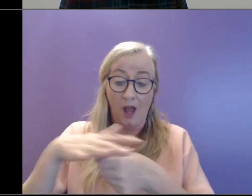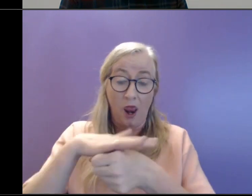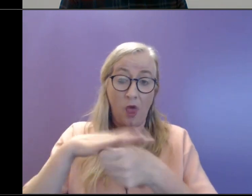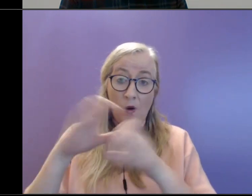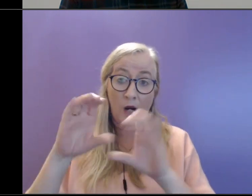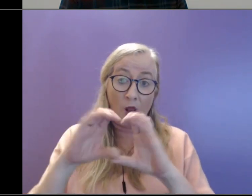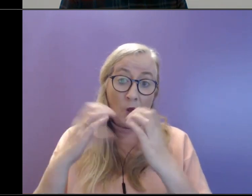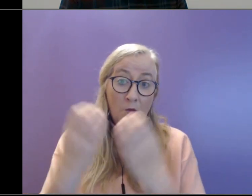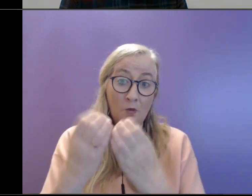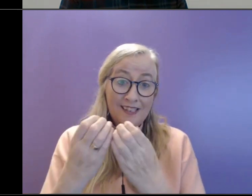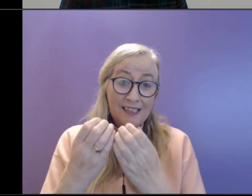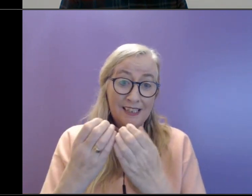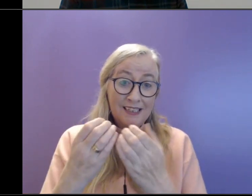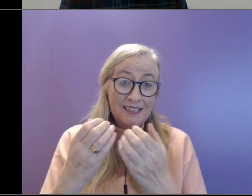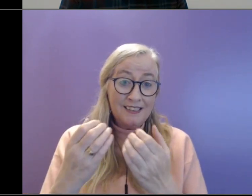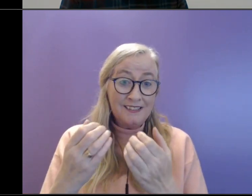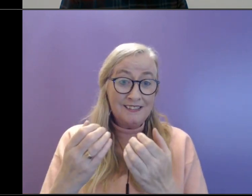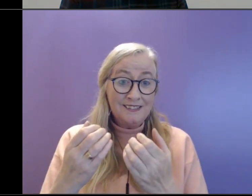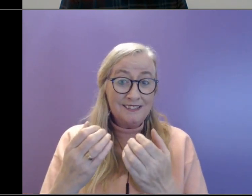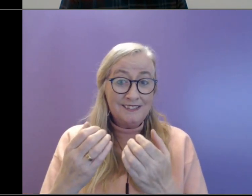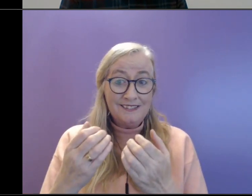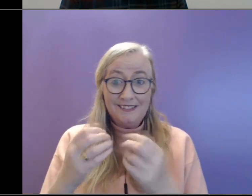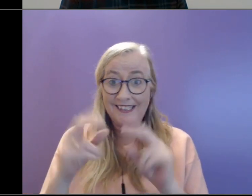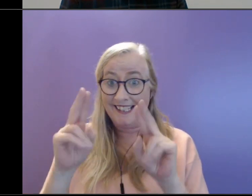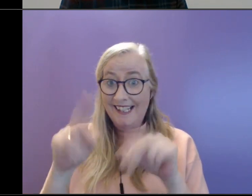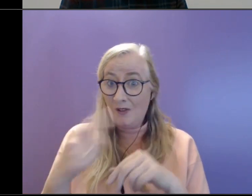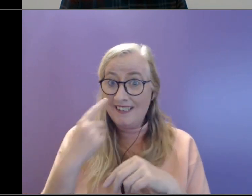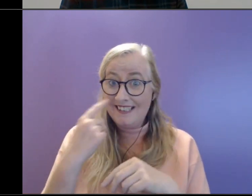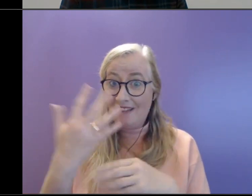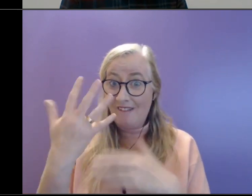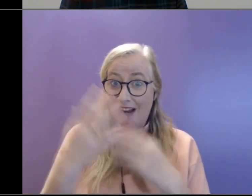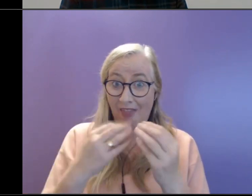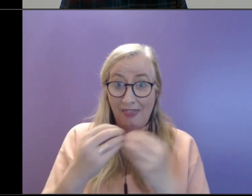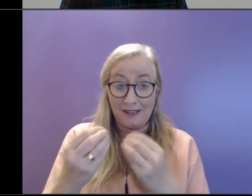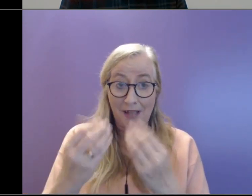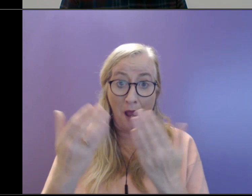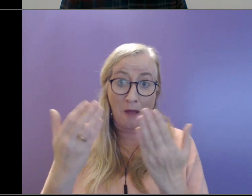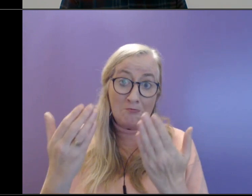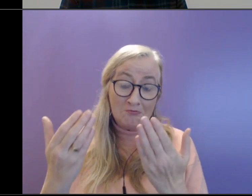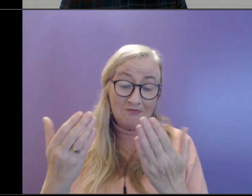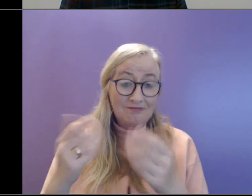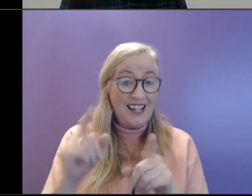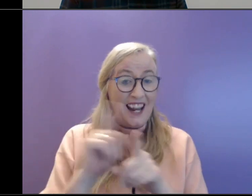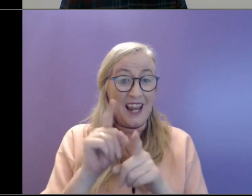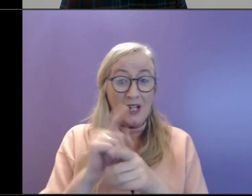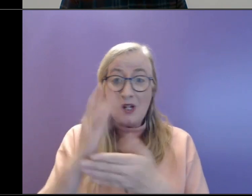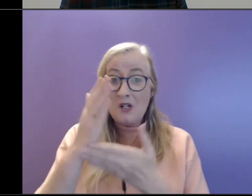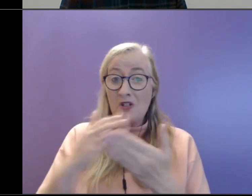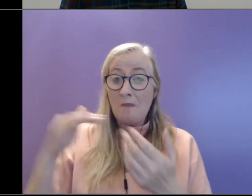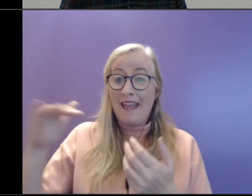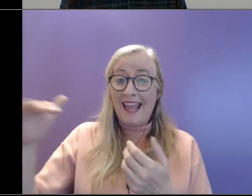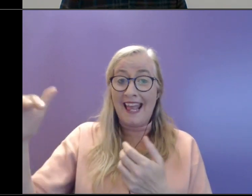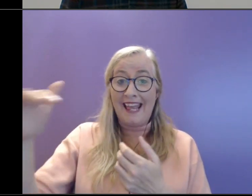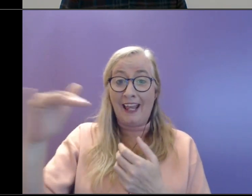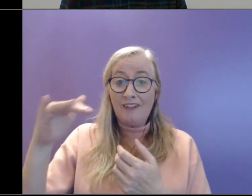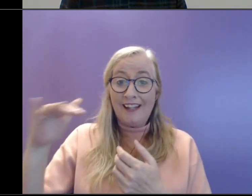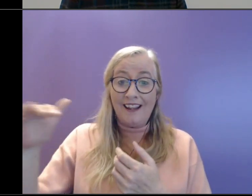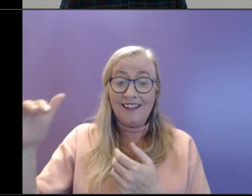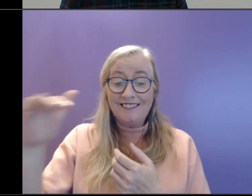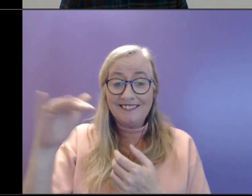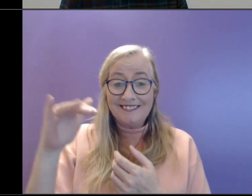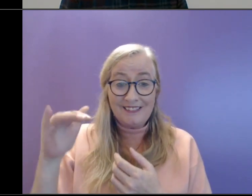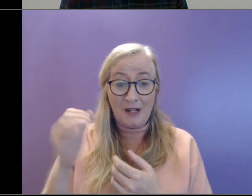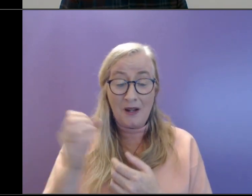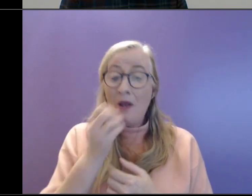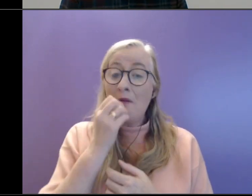to find beauty. you know that kind of way? And I think certain, you know, certain areas are, you know, very beautiful